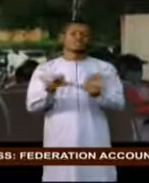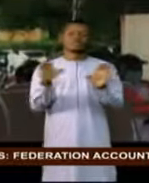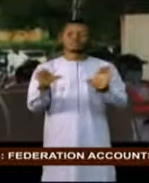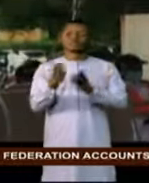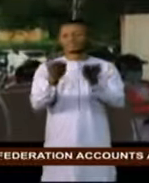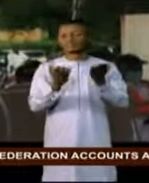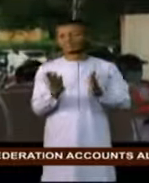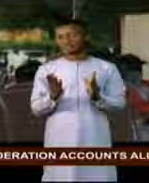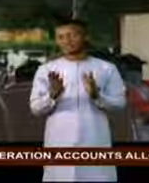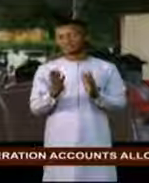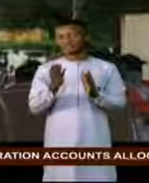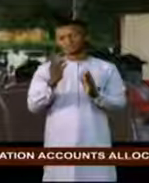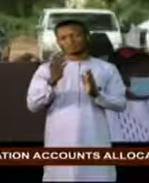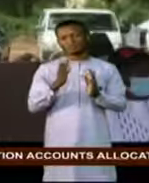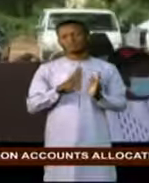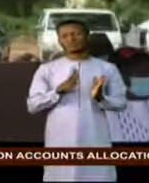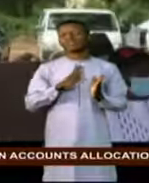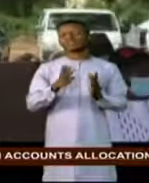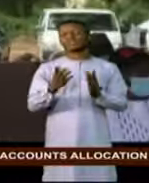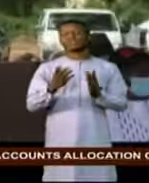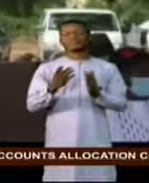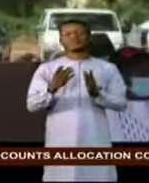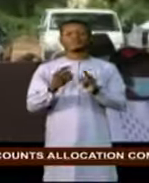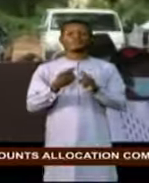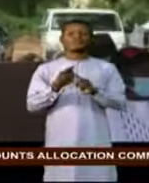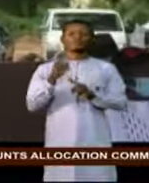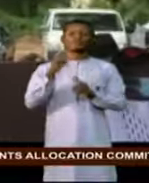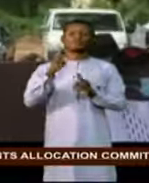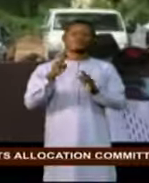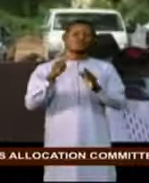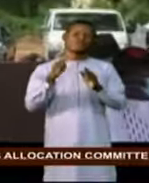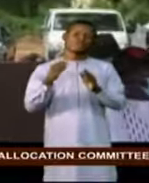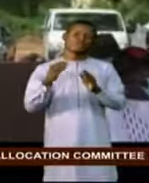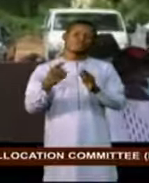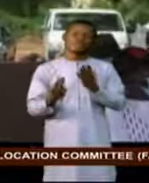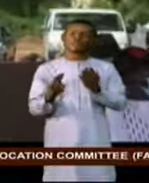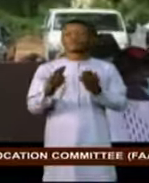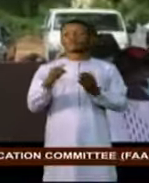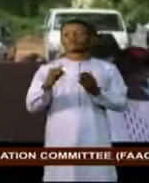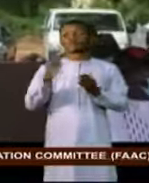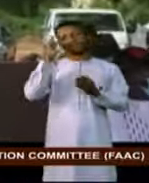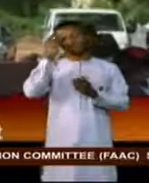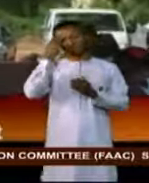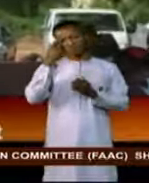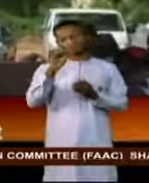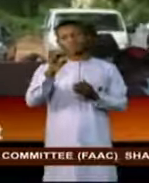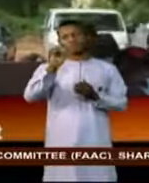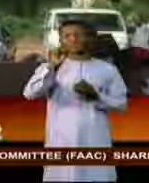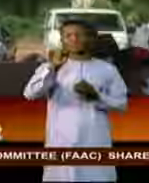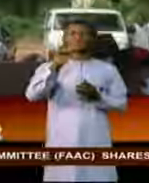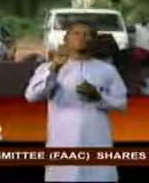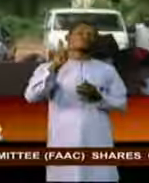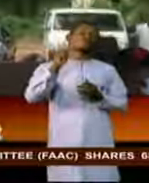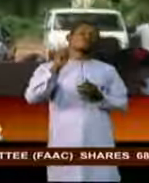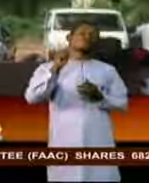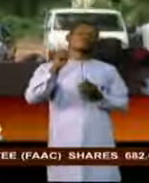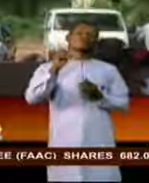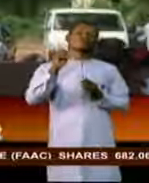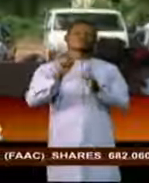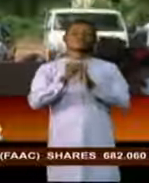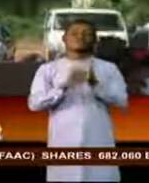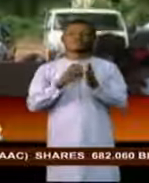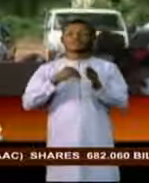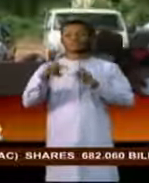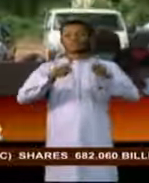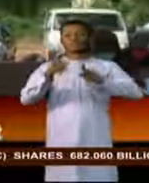of humanity. On behalf of the government of Sokota state and the people of Sokota state to